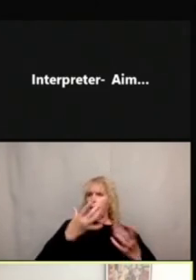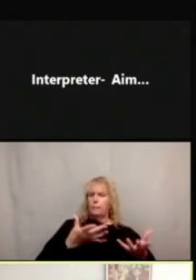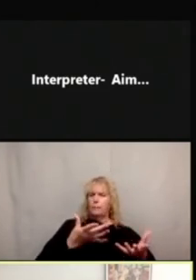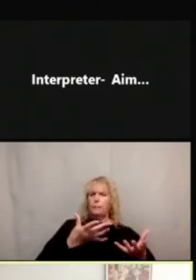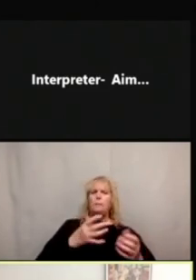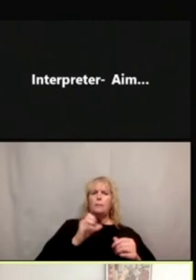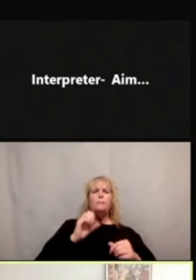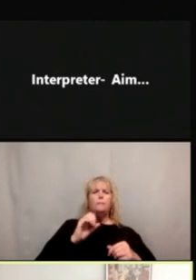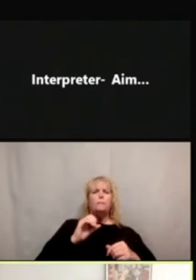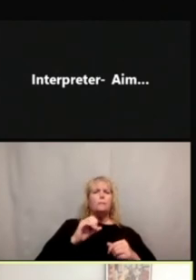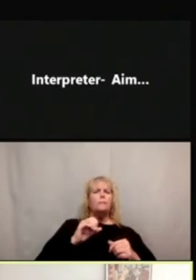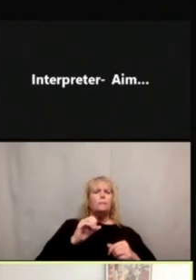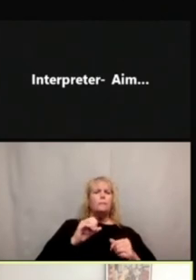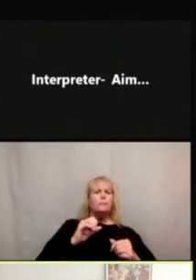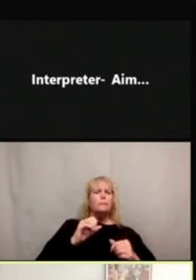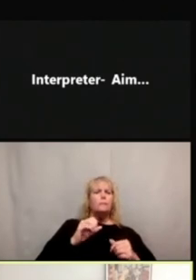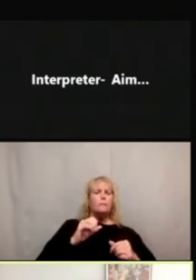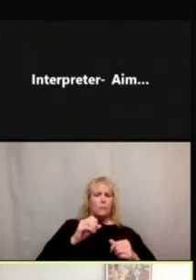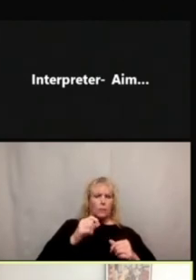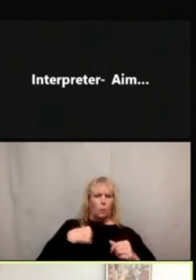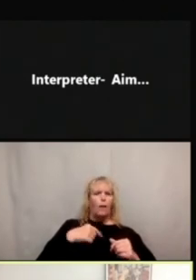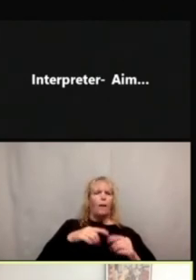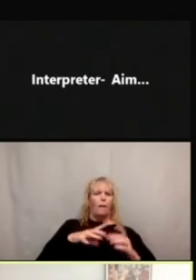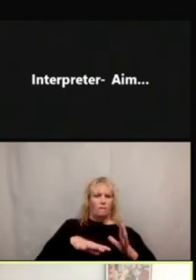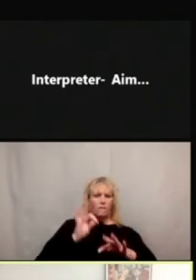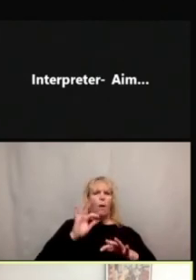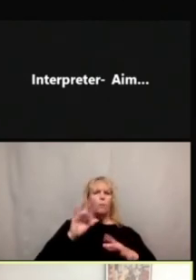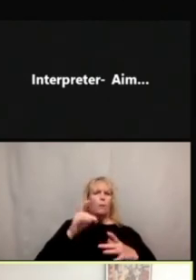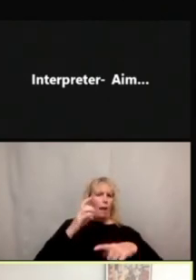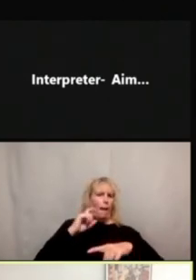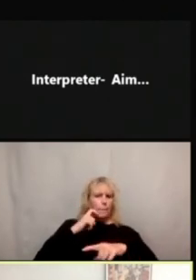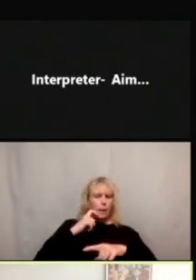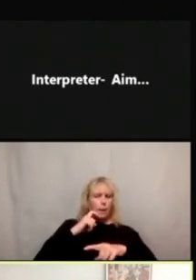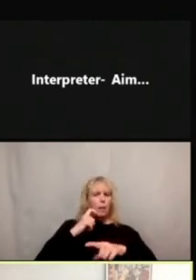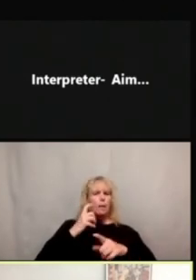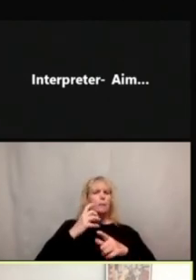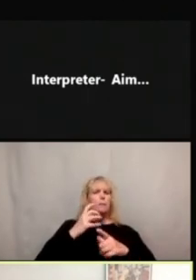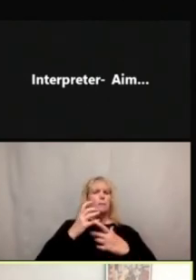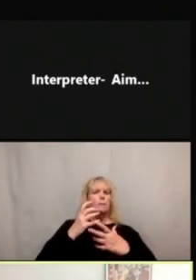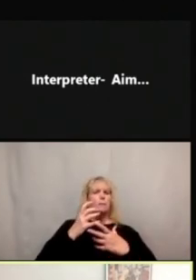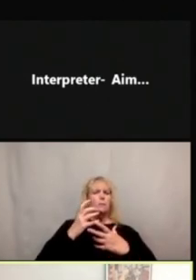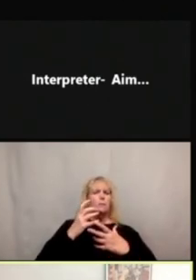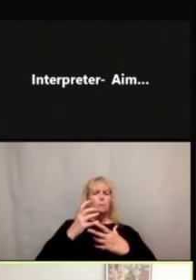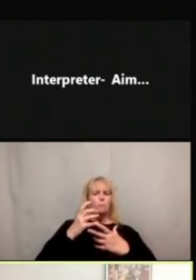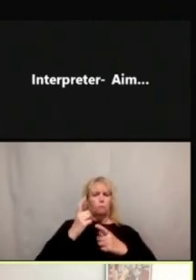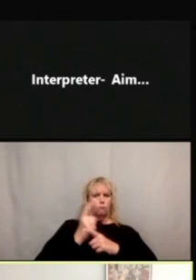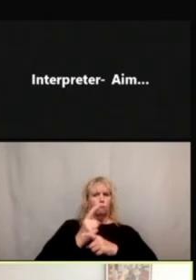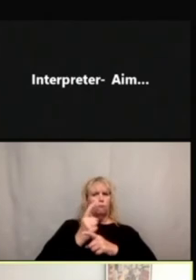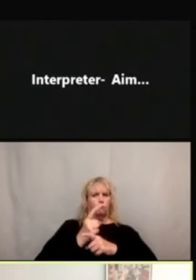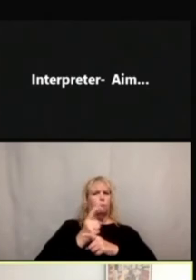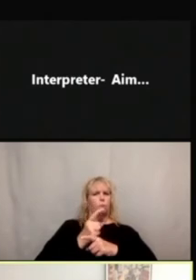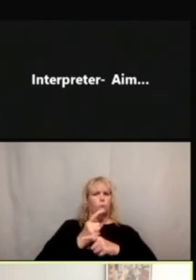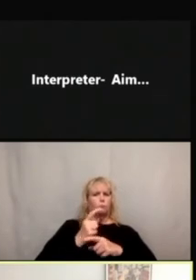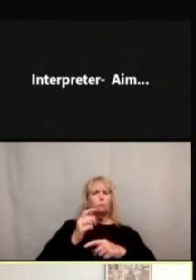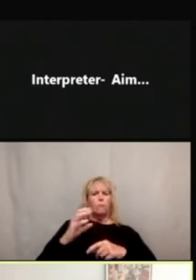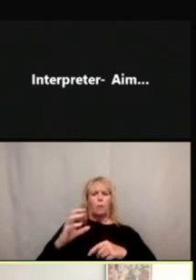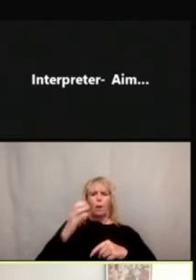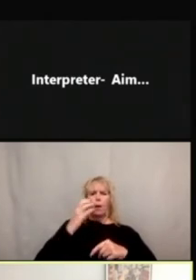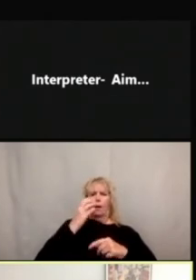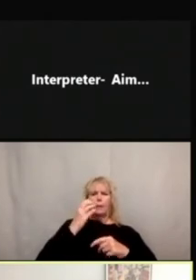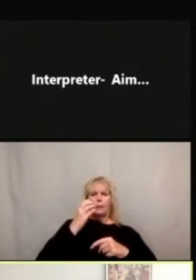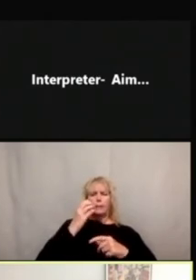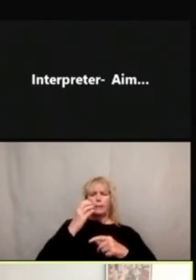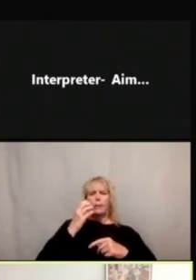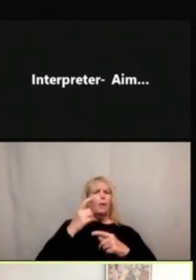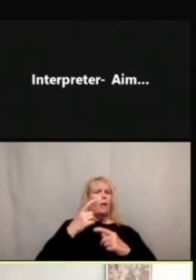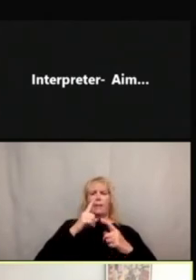put around with a lot of different foods for that. But we found that an apple that's just room temperature was the most straightforward and we changed it from an